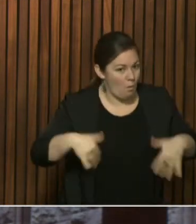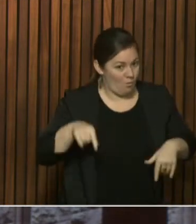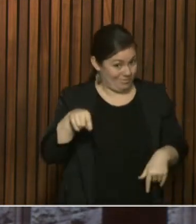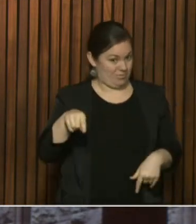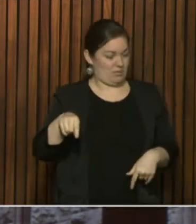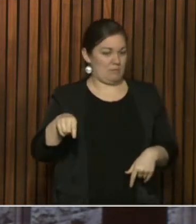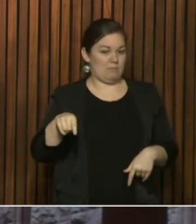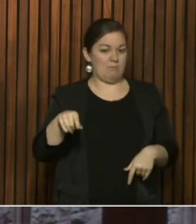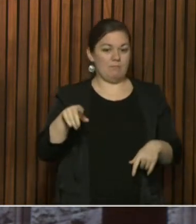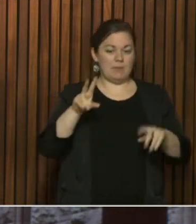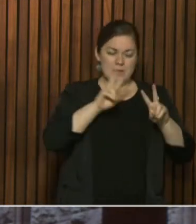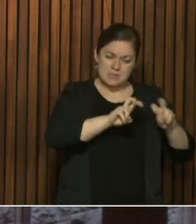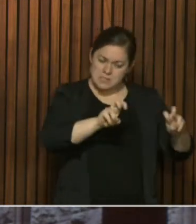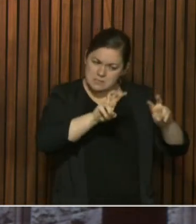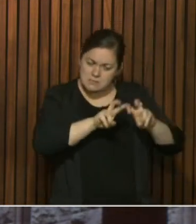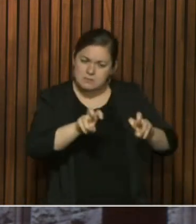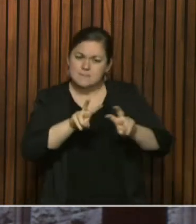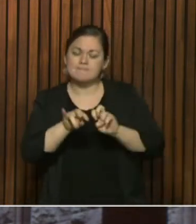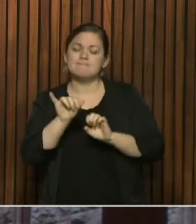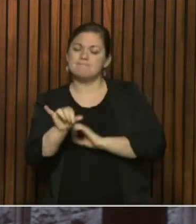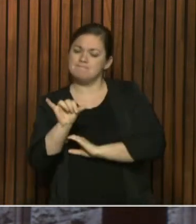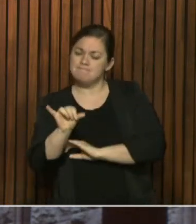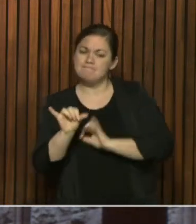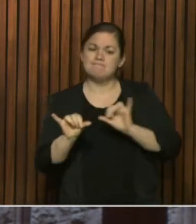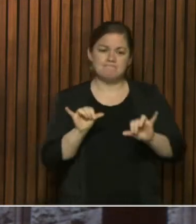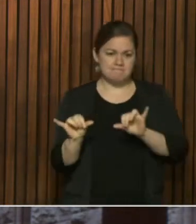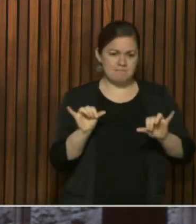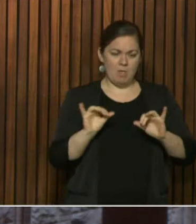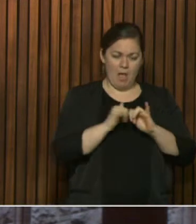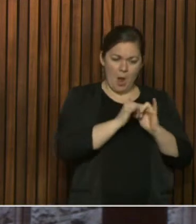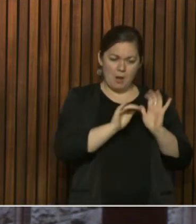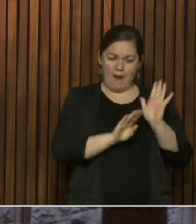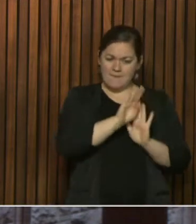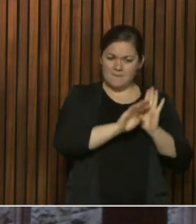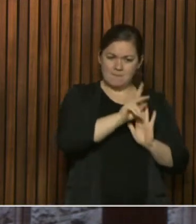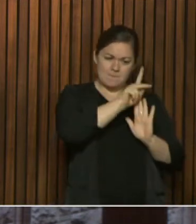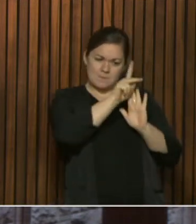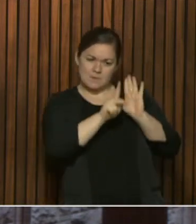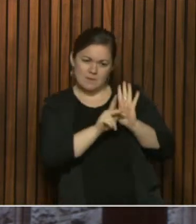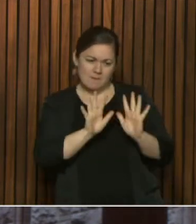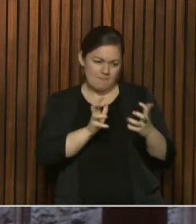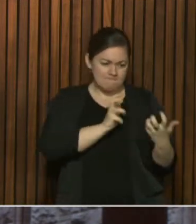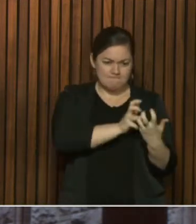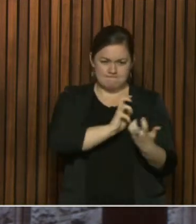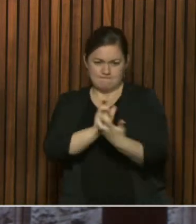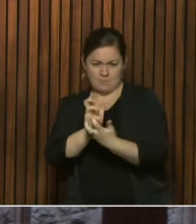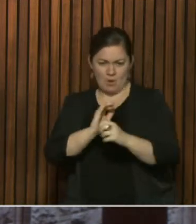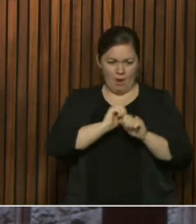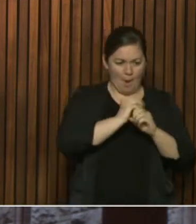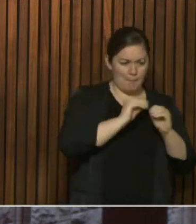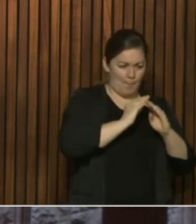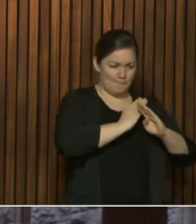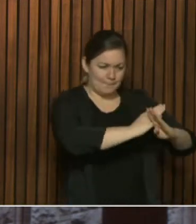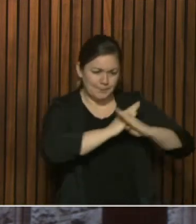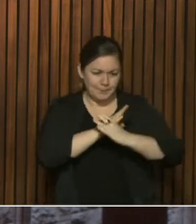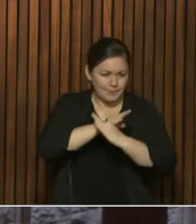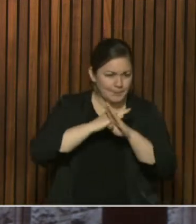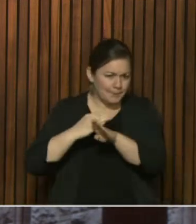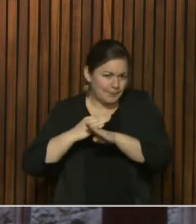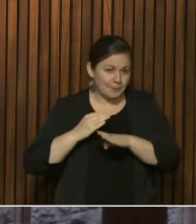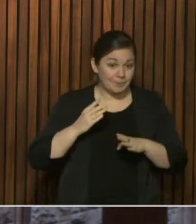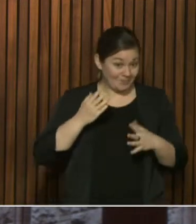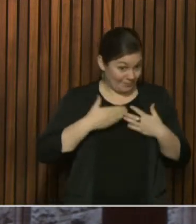of how we might address our policies and principles in that regard. As we continue our social distancing,